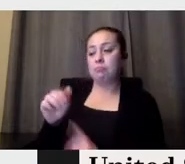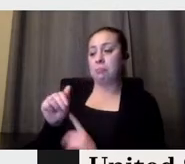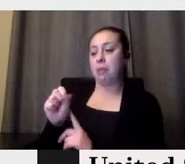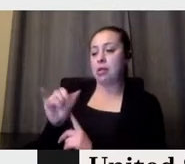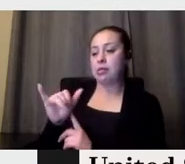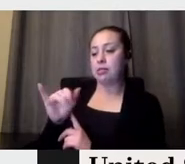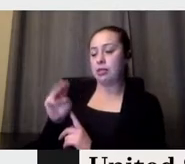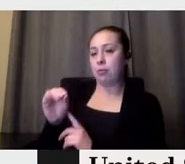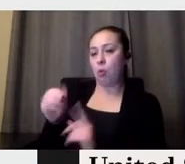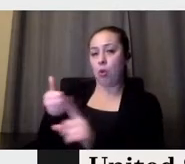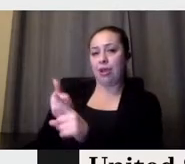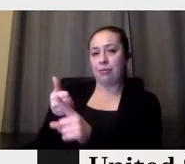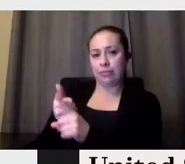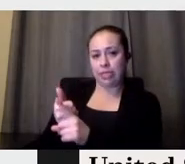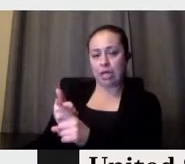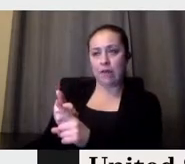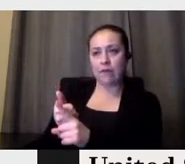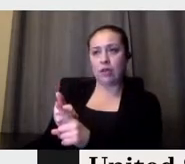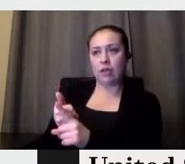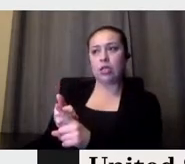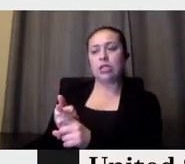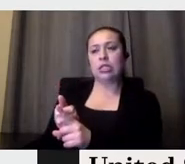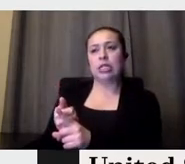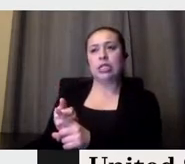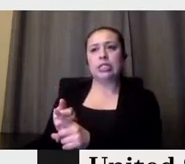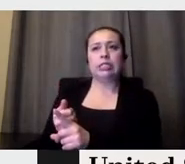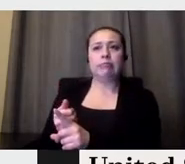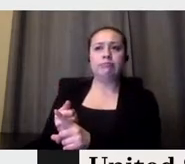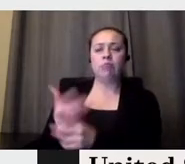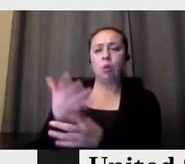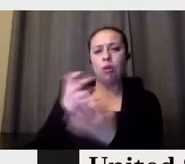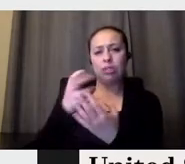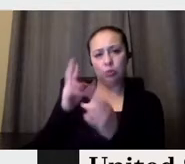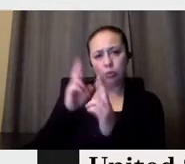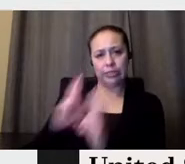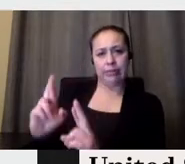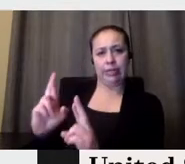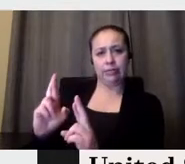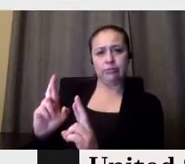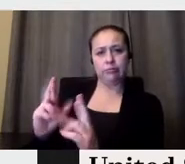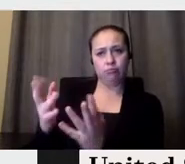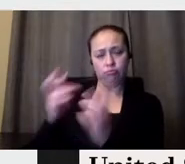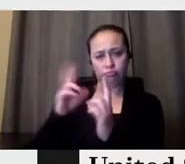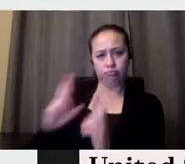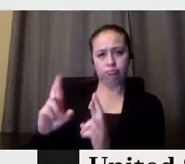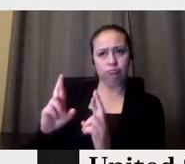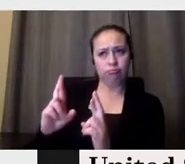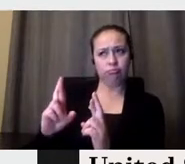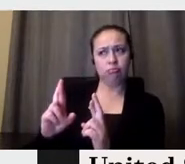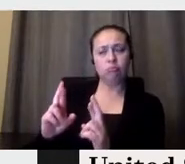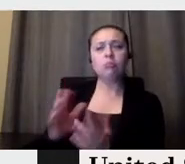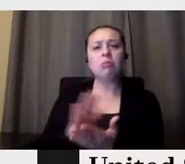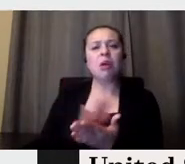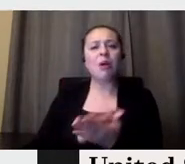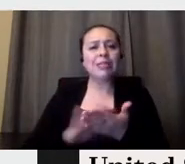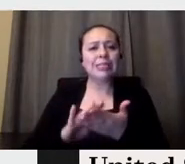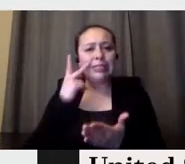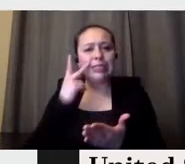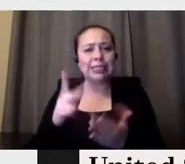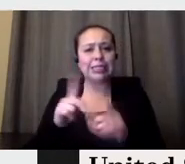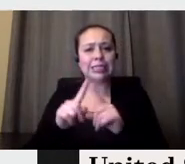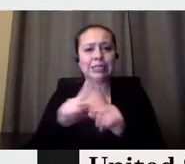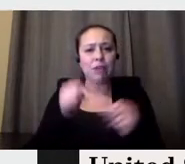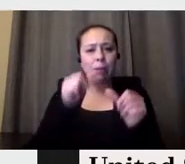the, the respect that he, he deserves. And it was nice to, to, to see posters like this. And you're to see, uh, also